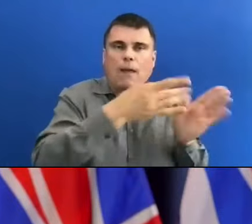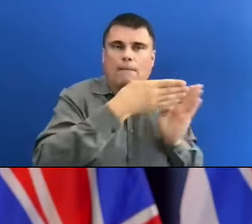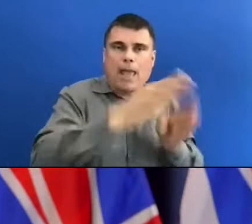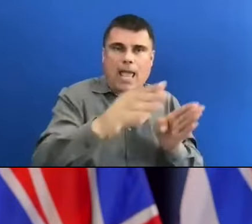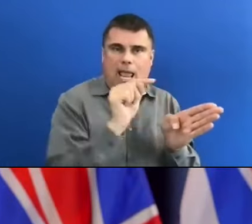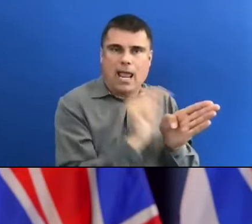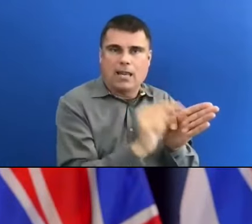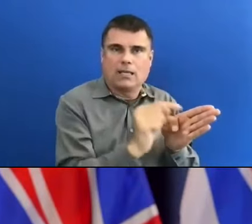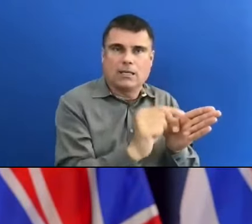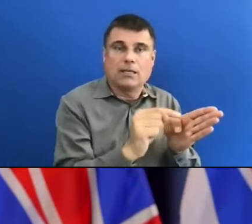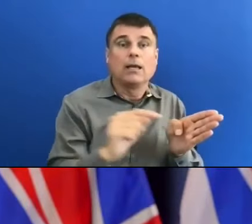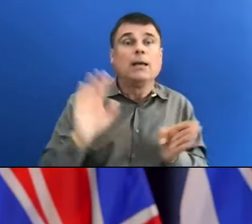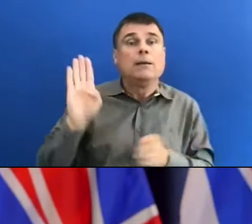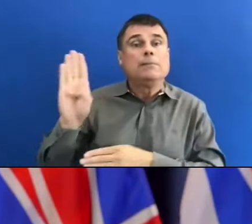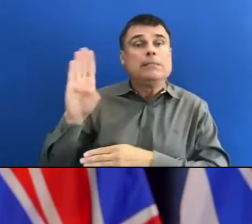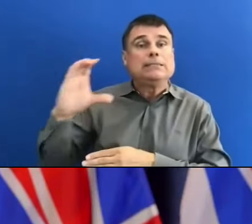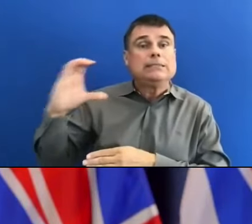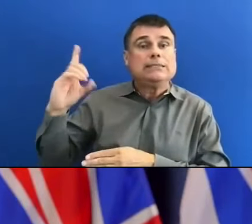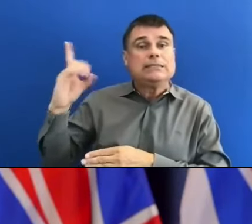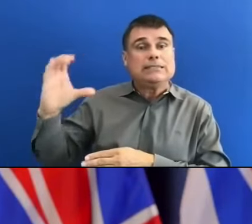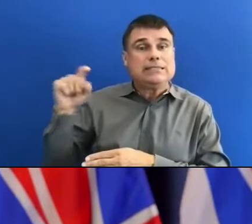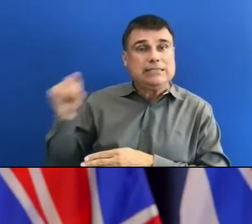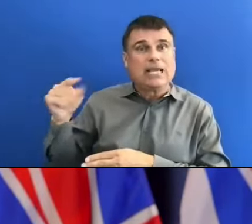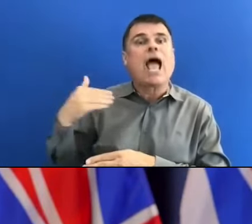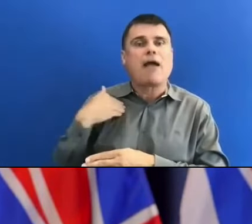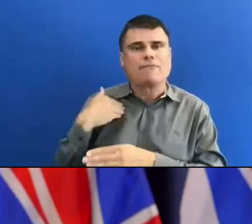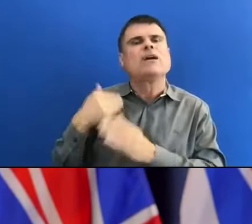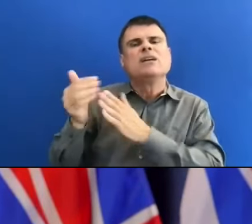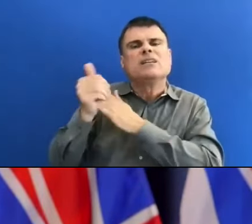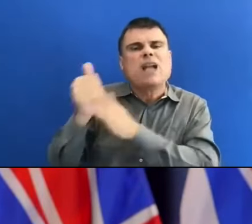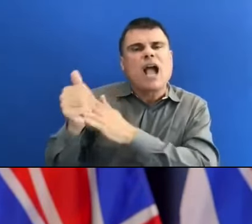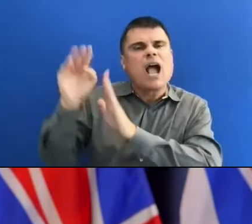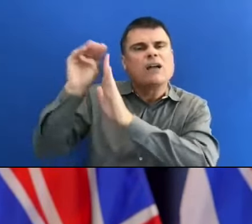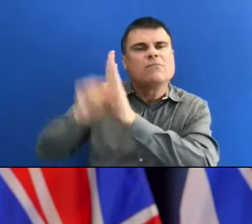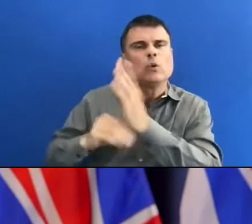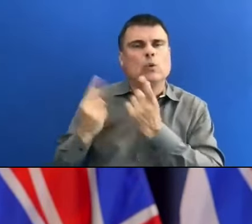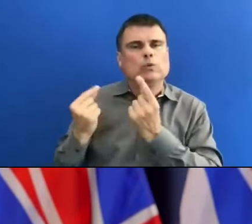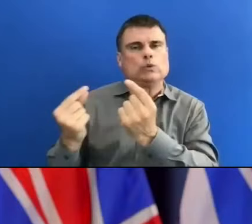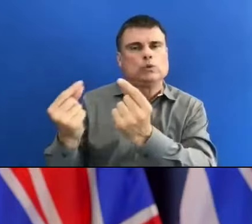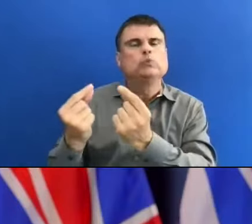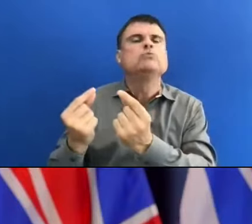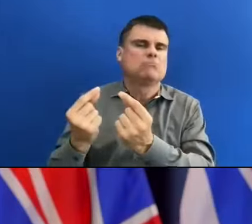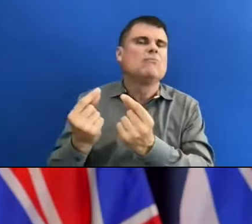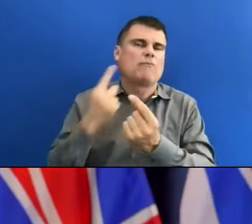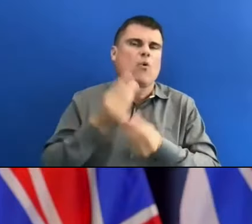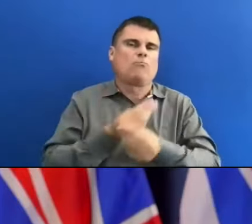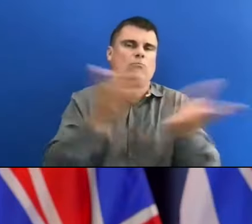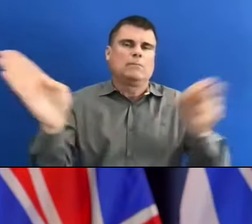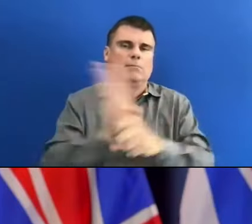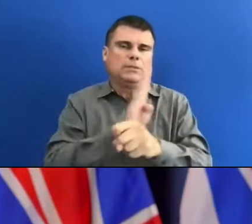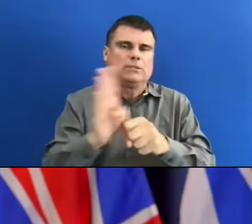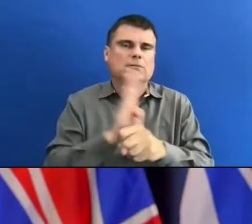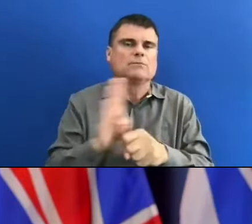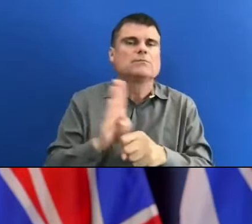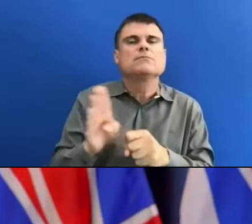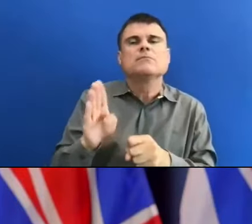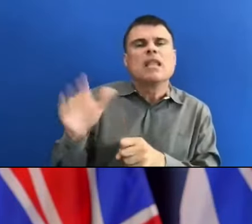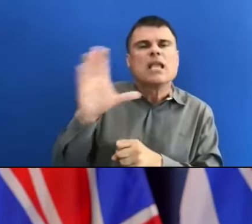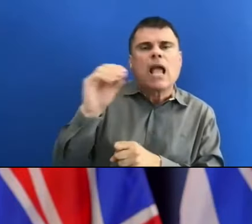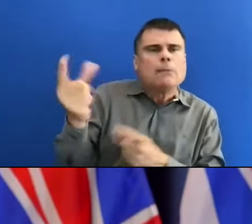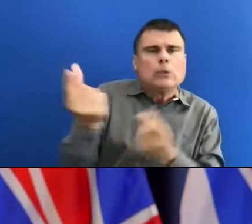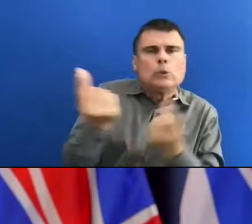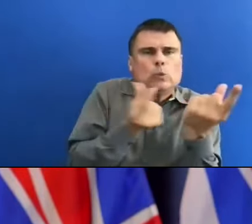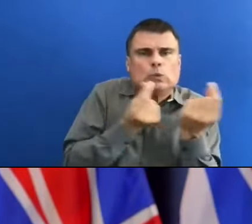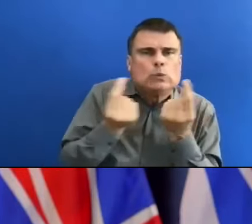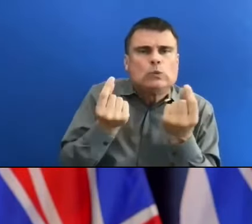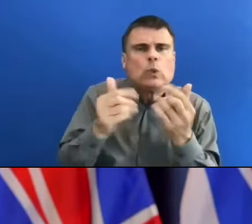guide. This guide outlines the steps that employers must take to prevent transmission in the workplace. Key elements of